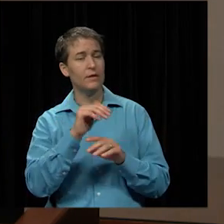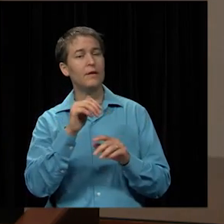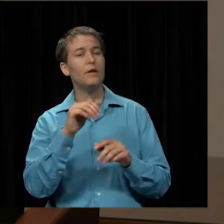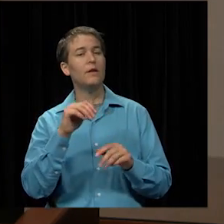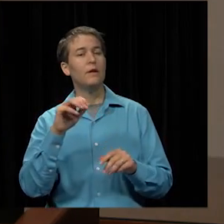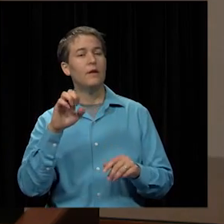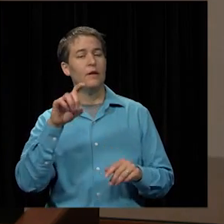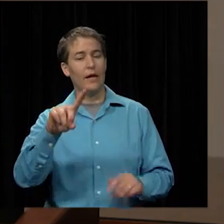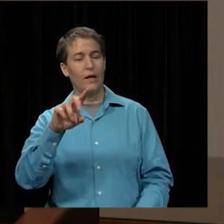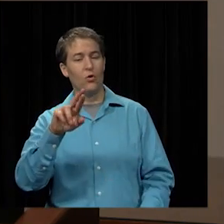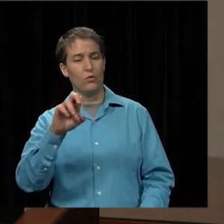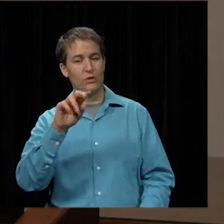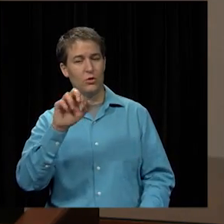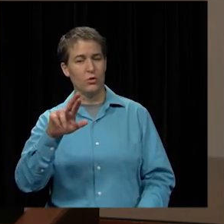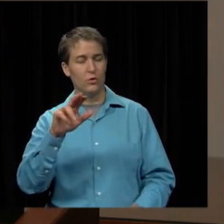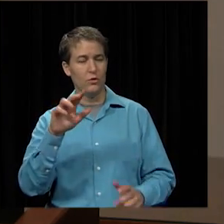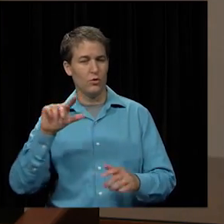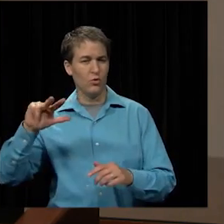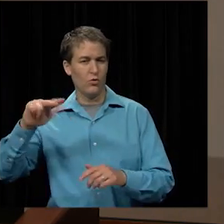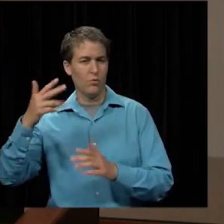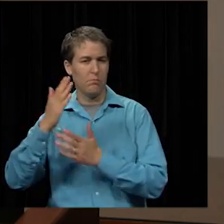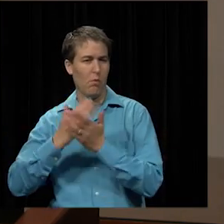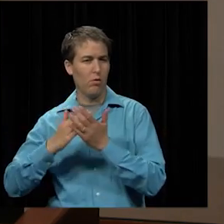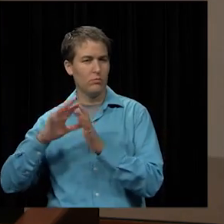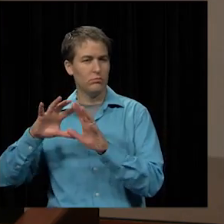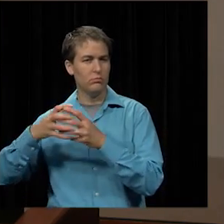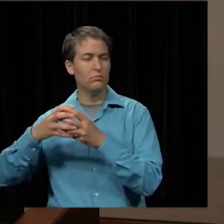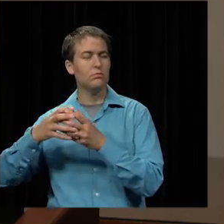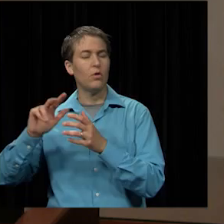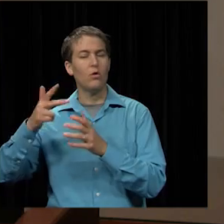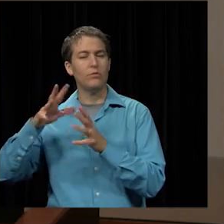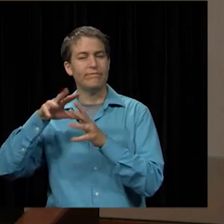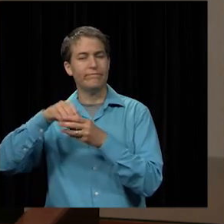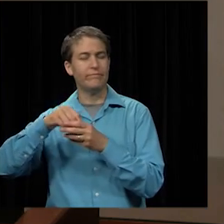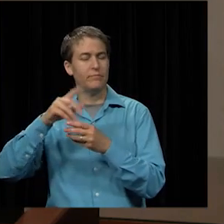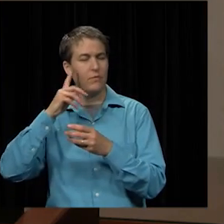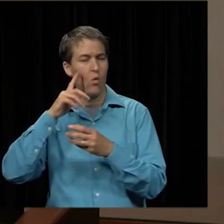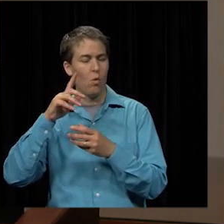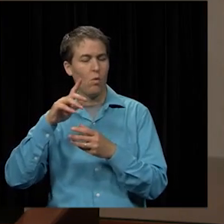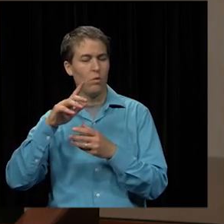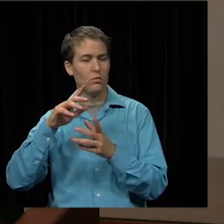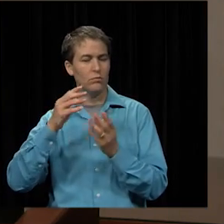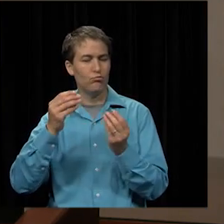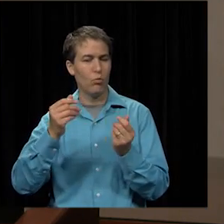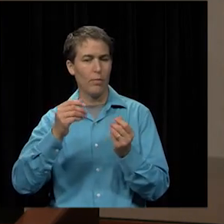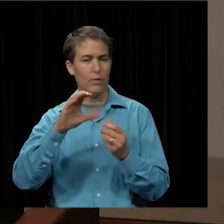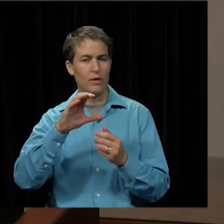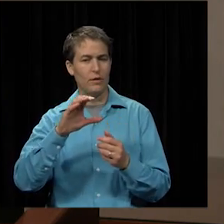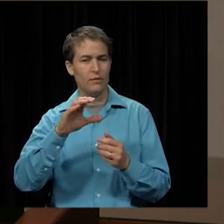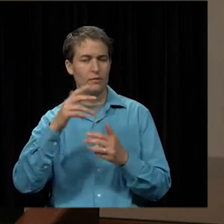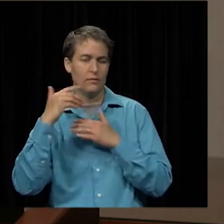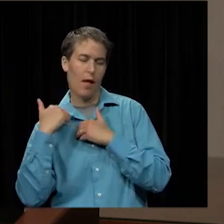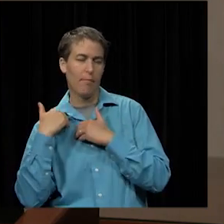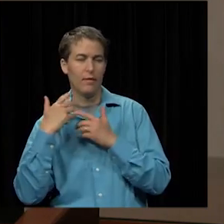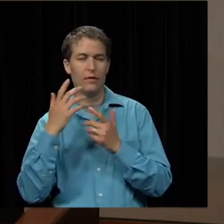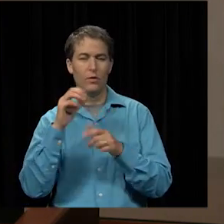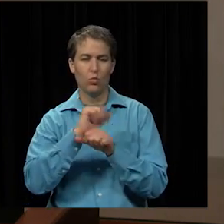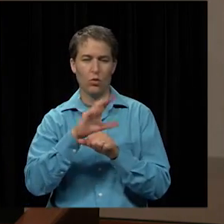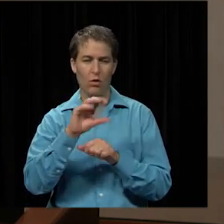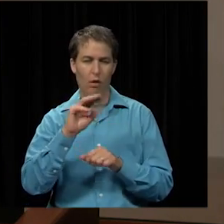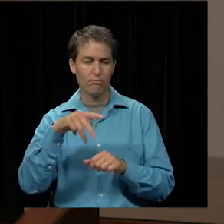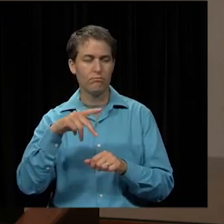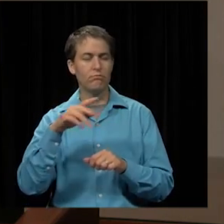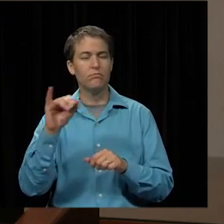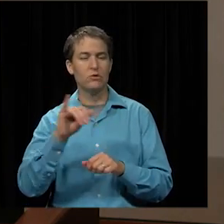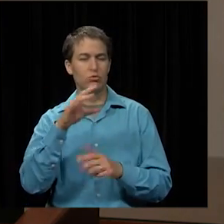McGee and Associates. They're our third-party administrator for the school district in regards to our property casualty, liability, and workers' comp insurance